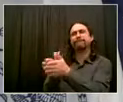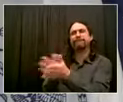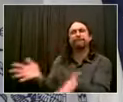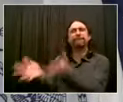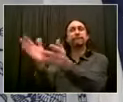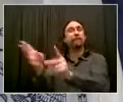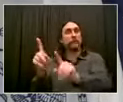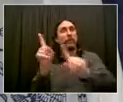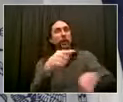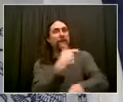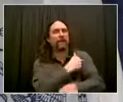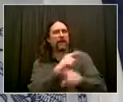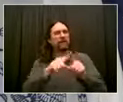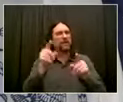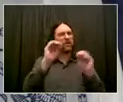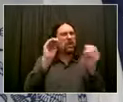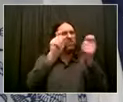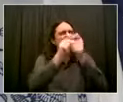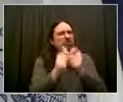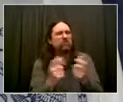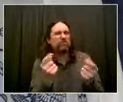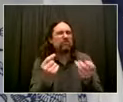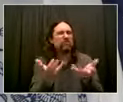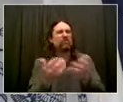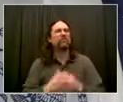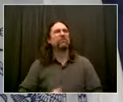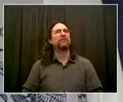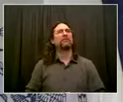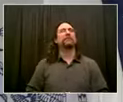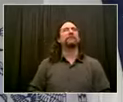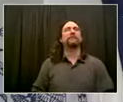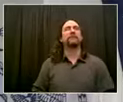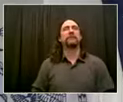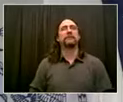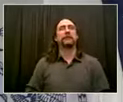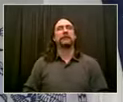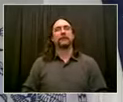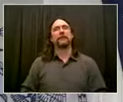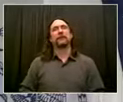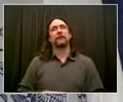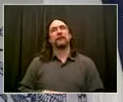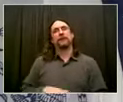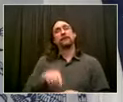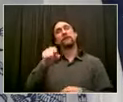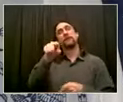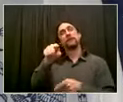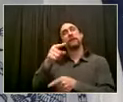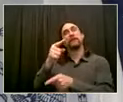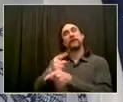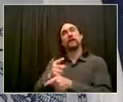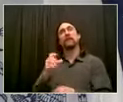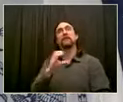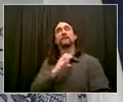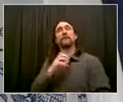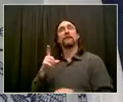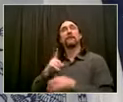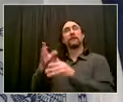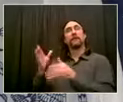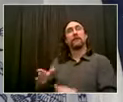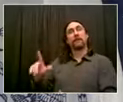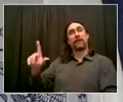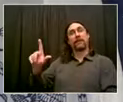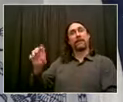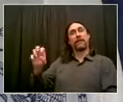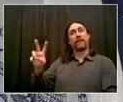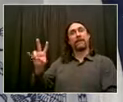I think you're right to say you haven't seen the new incentives yet, and we want to show them to you very quickly. We're nailing down the final details, but